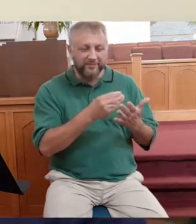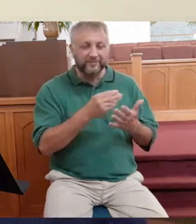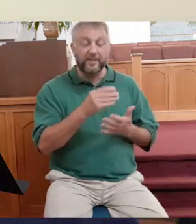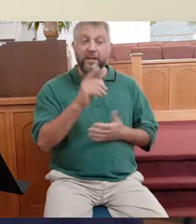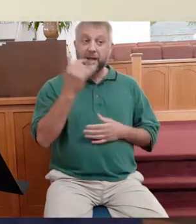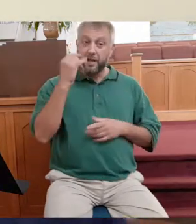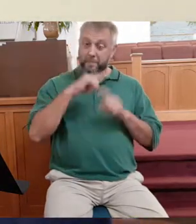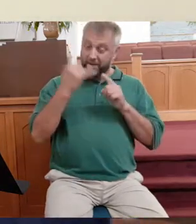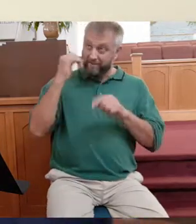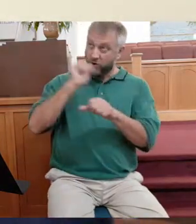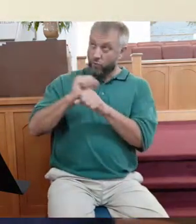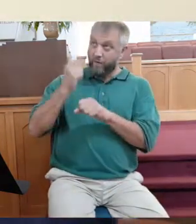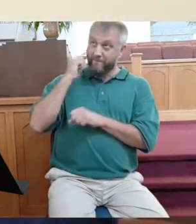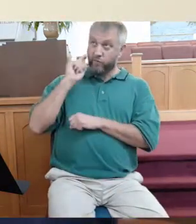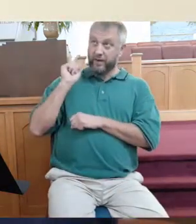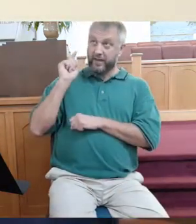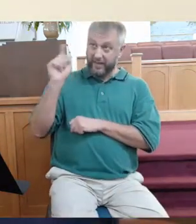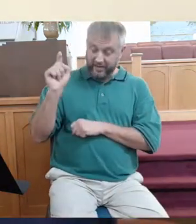because we're looking for the payment.